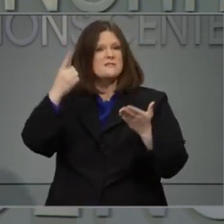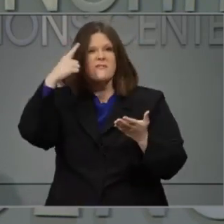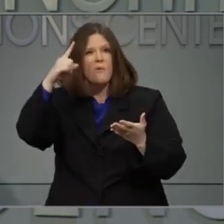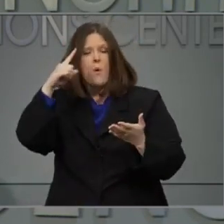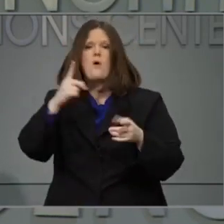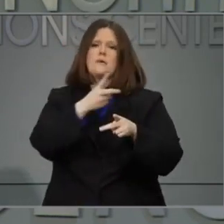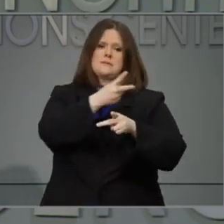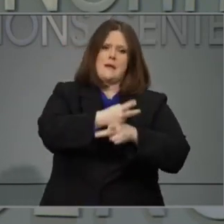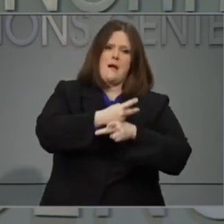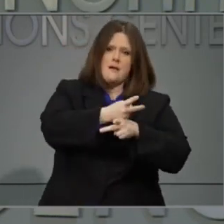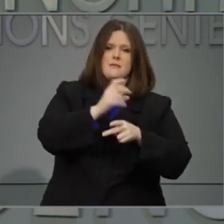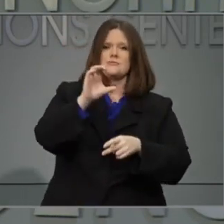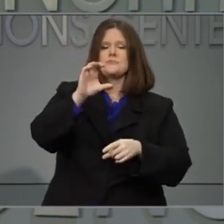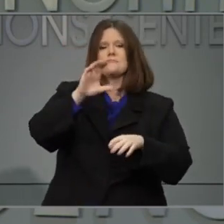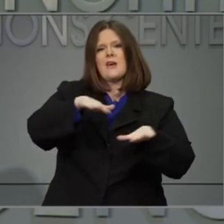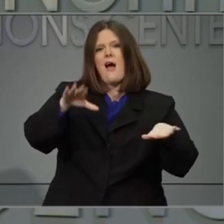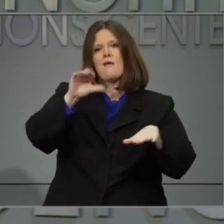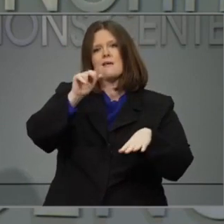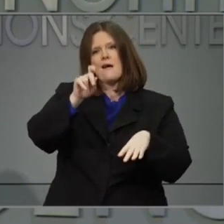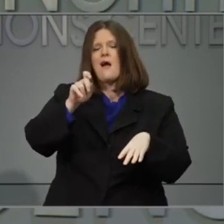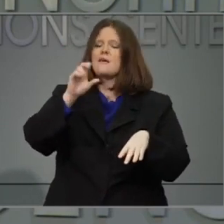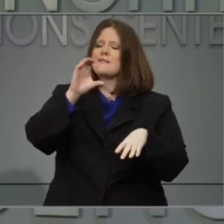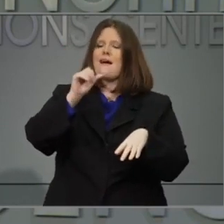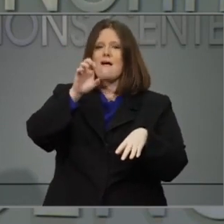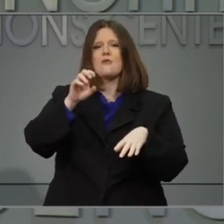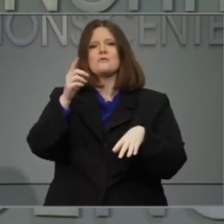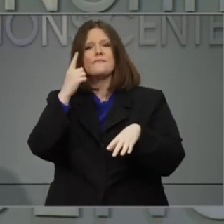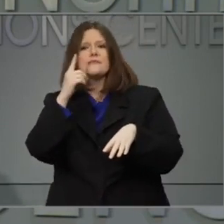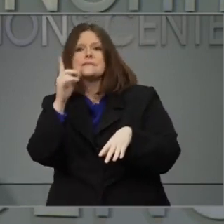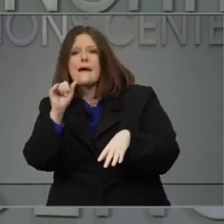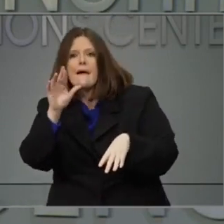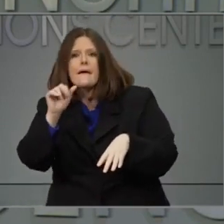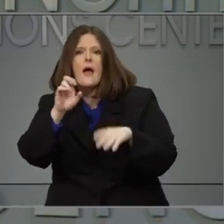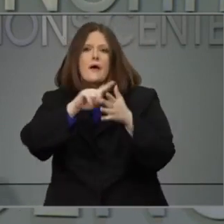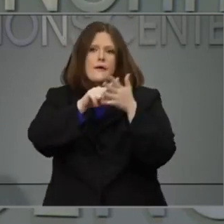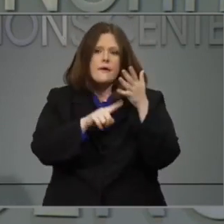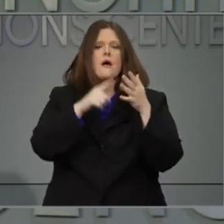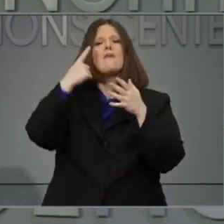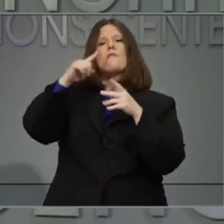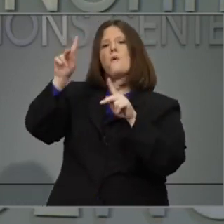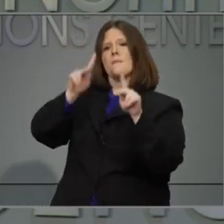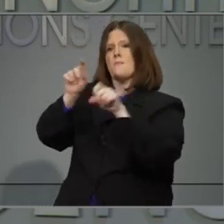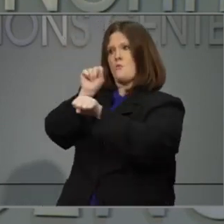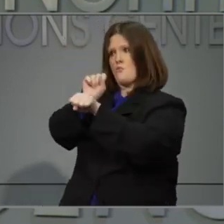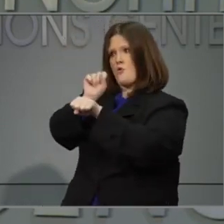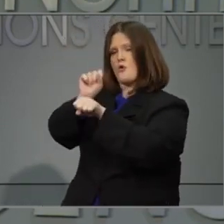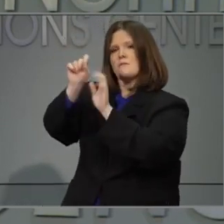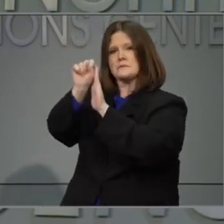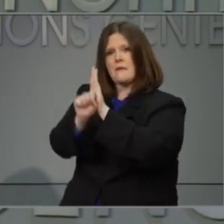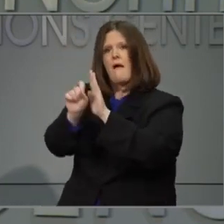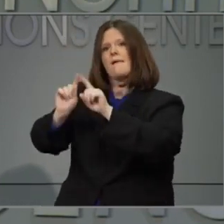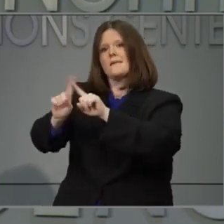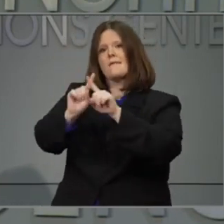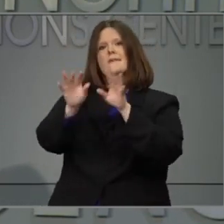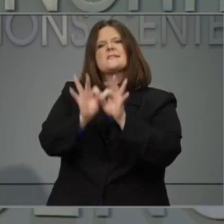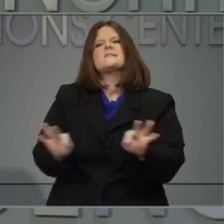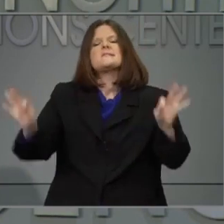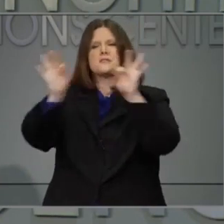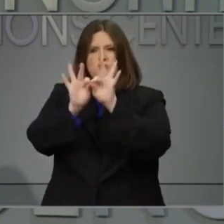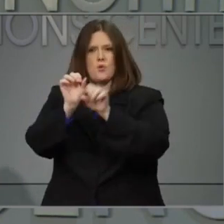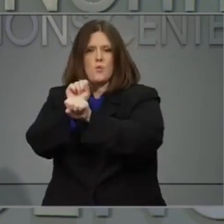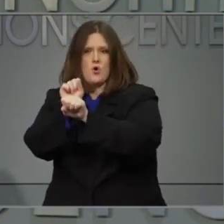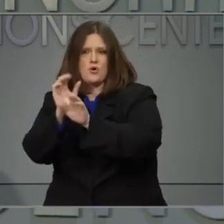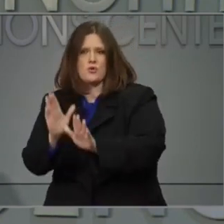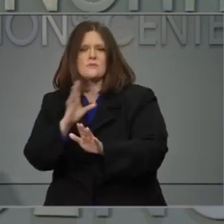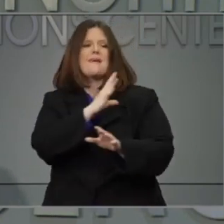for doctors, nurses, nurses, and other healthcare workers, and to make more hospital bed space quickly